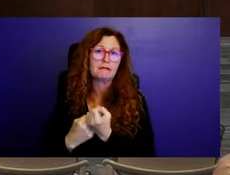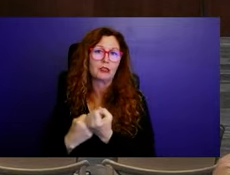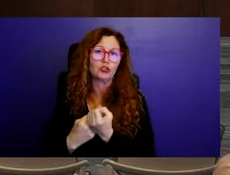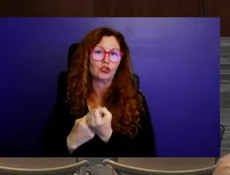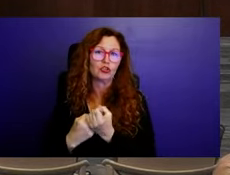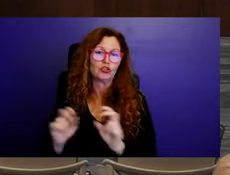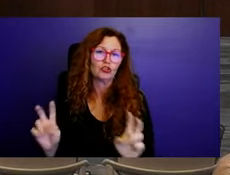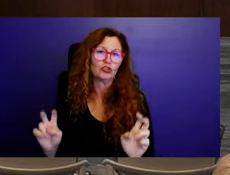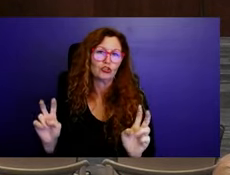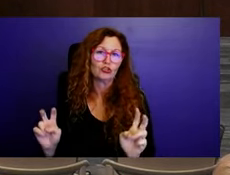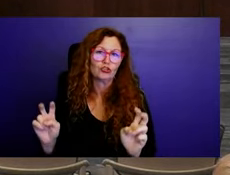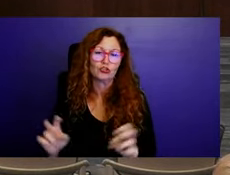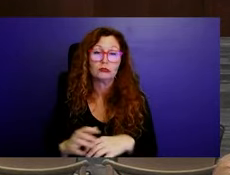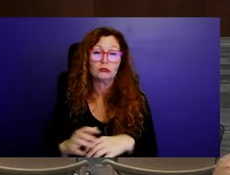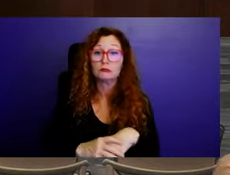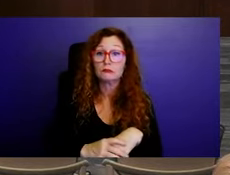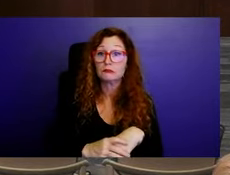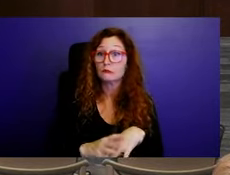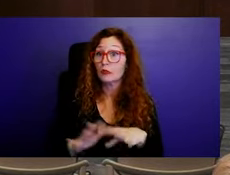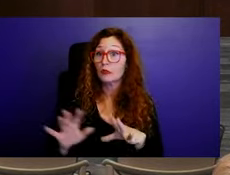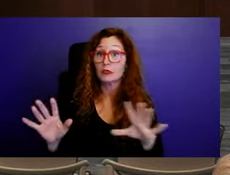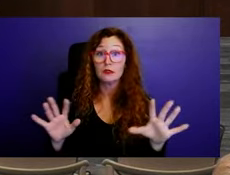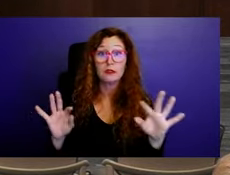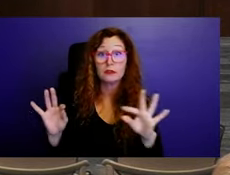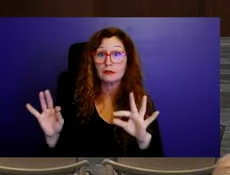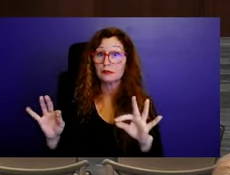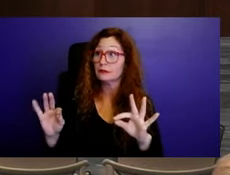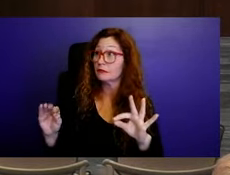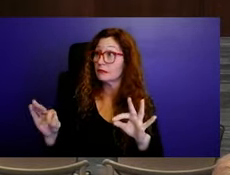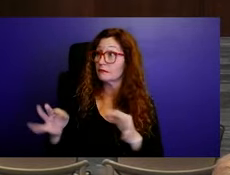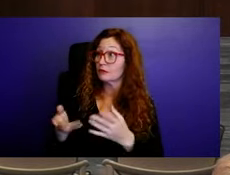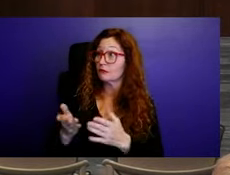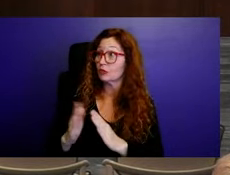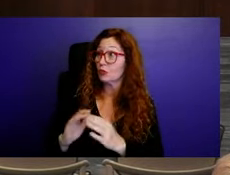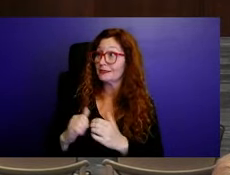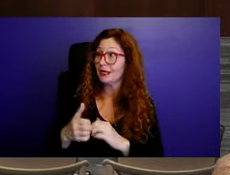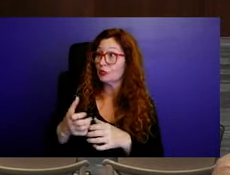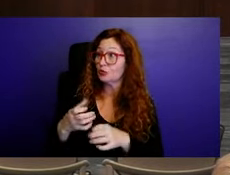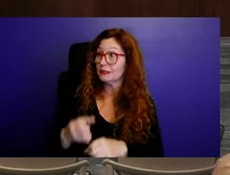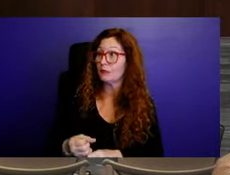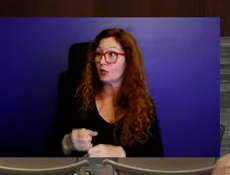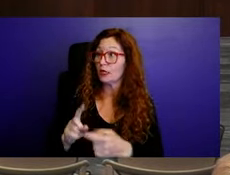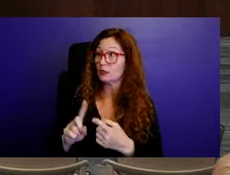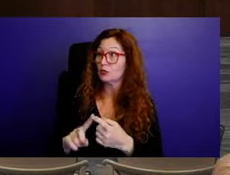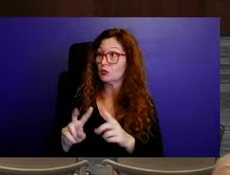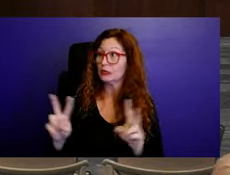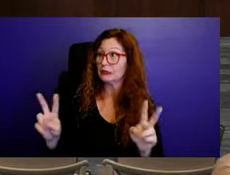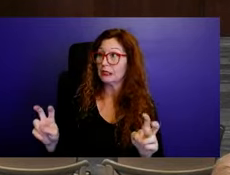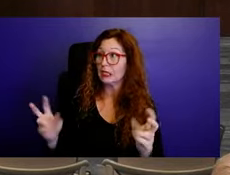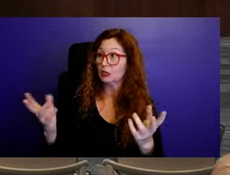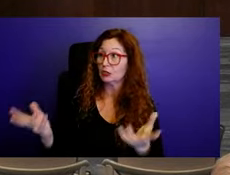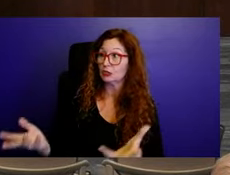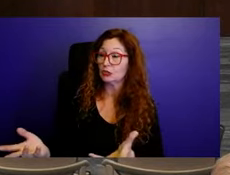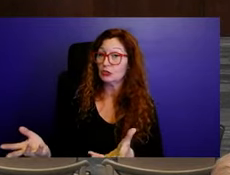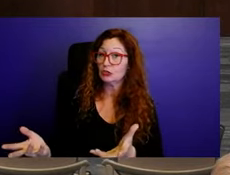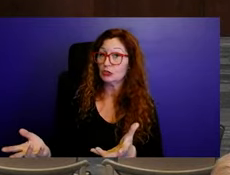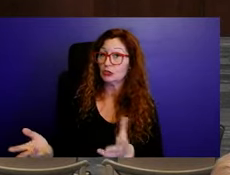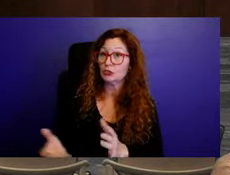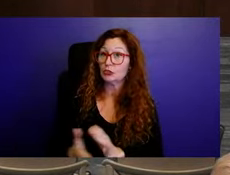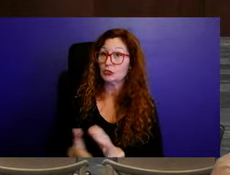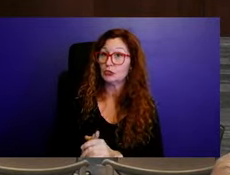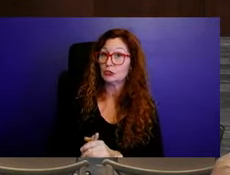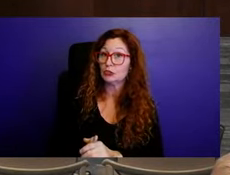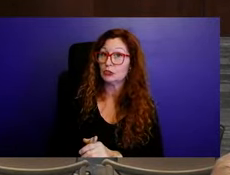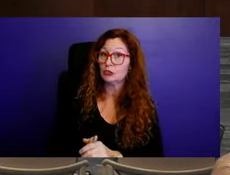Um, so we have a request and how would you summarize that into a title? This is a, because what this is, is you're